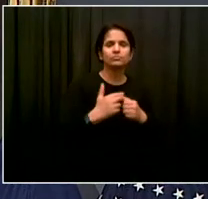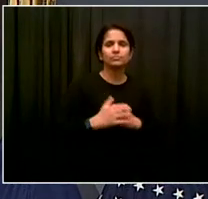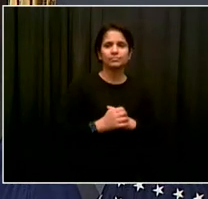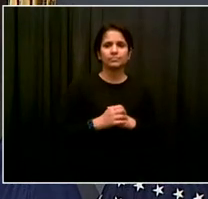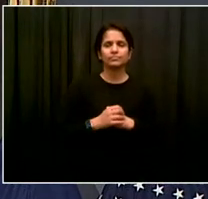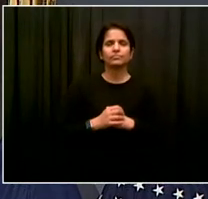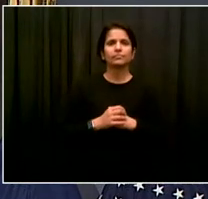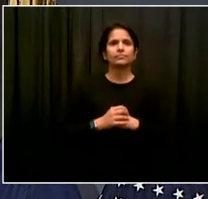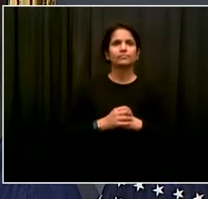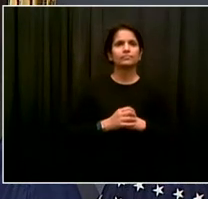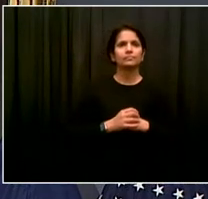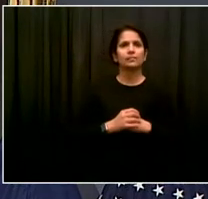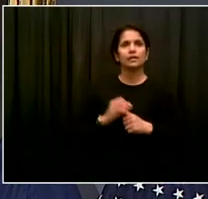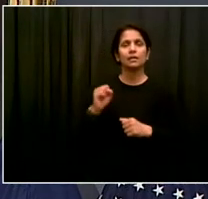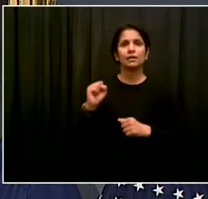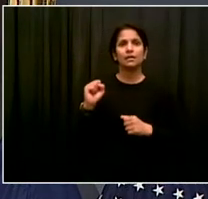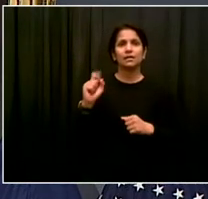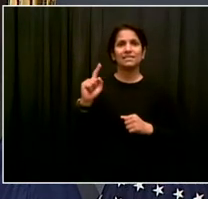880.